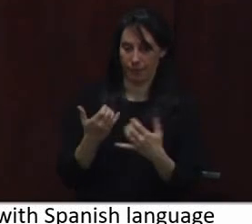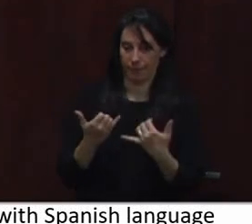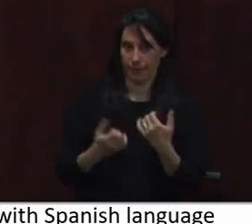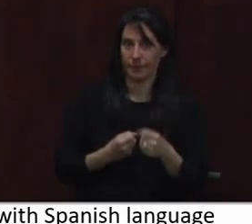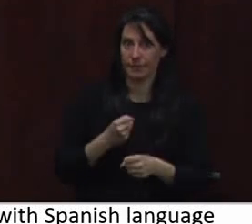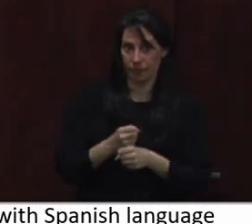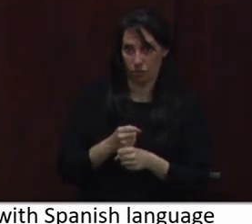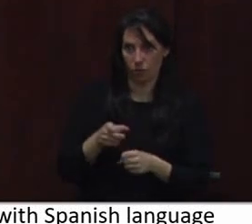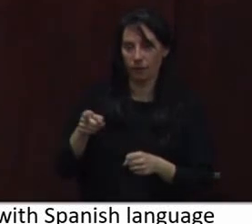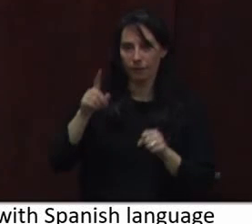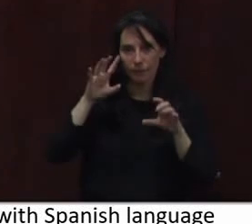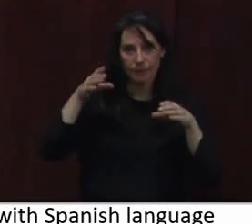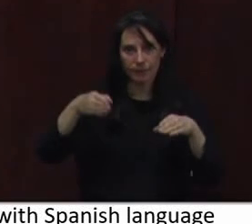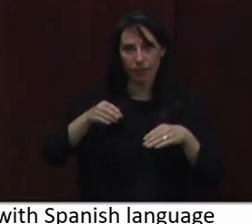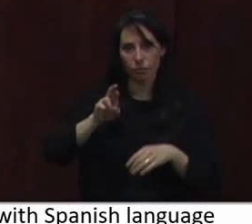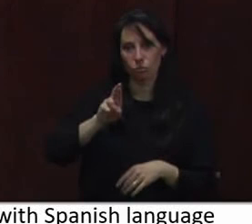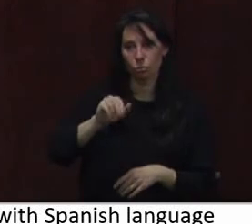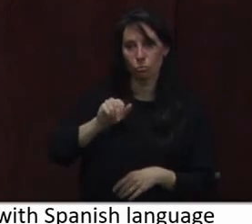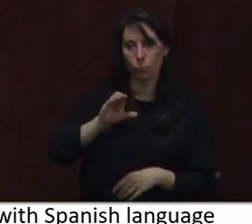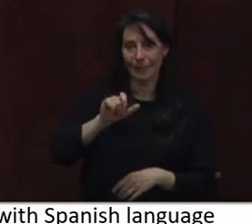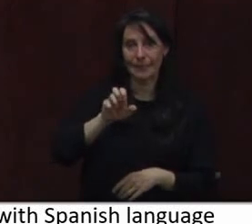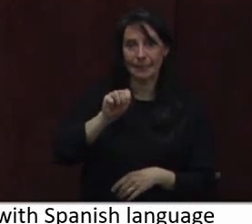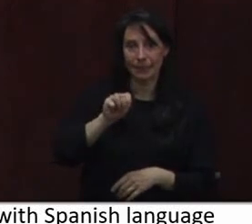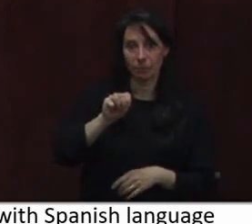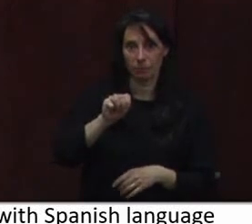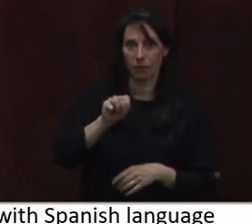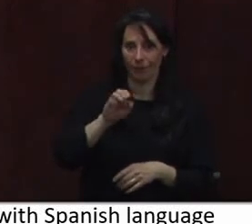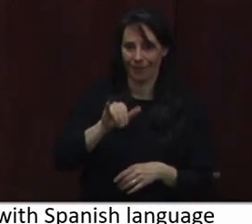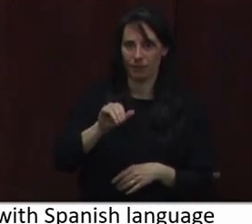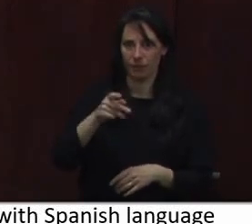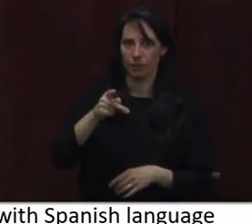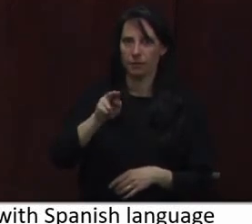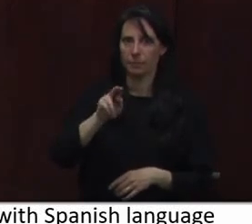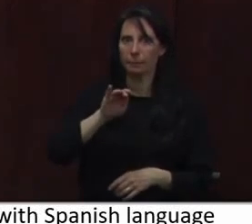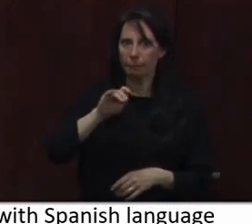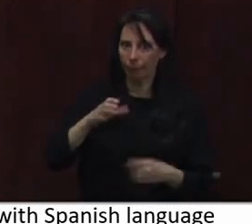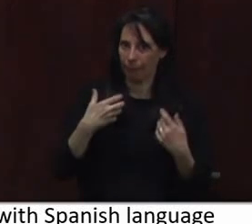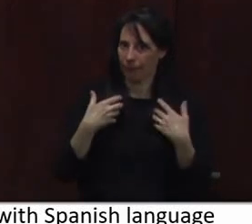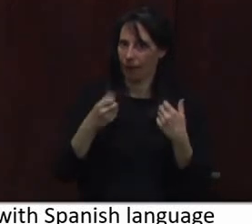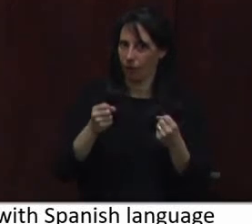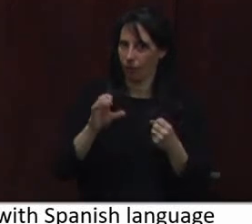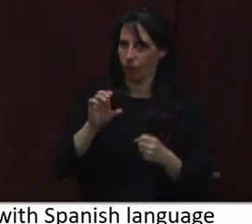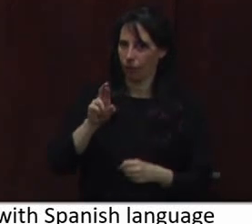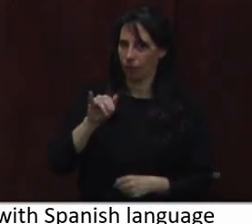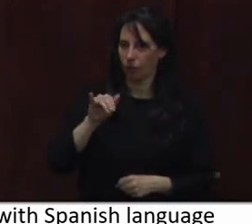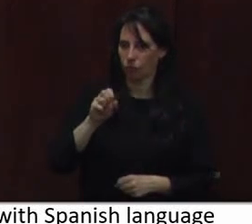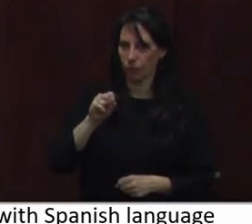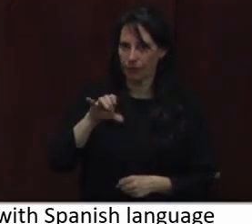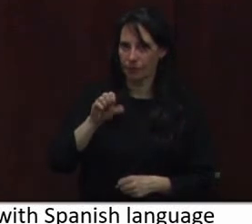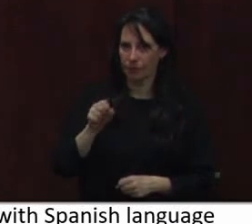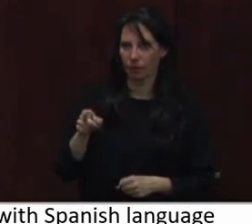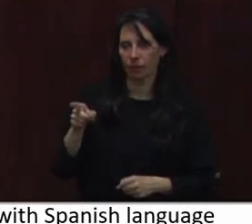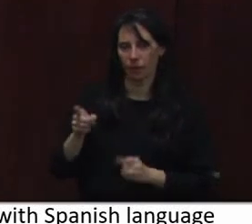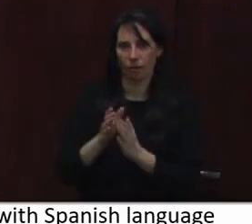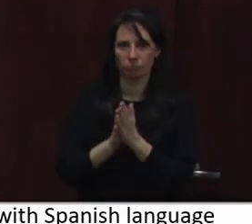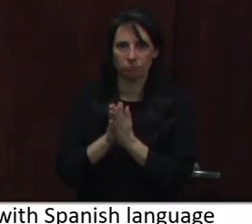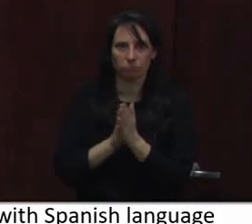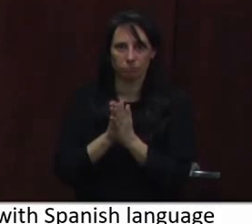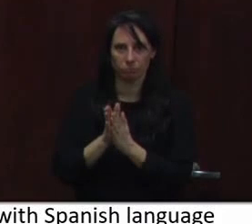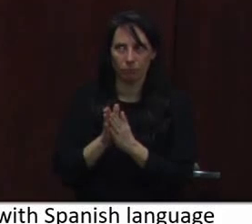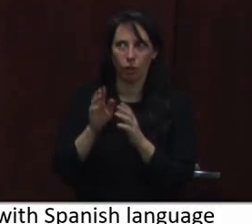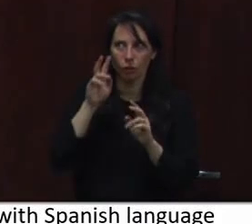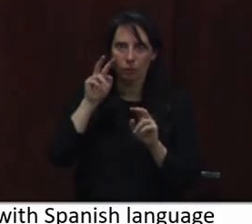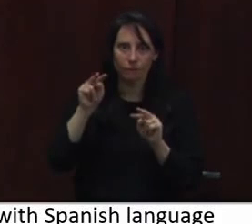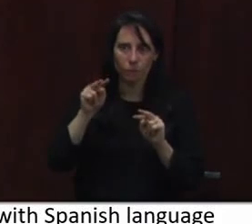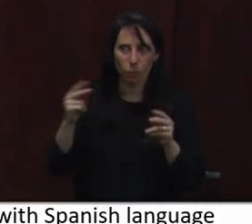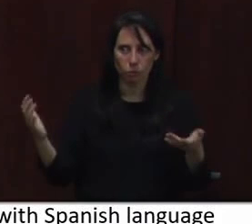racism as a public health crisis. They're happy to be a partner and we're looking forward to that conversation as we unpack some of the painful